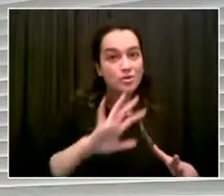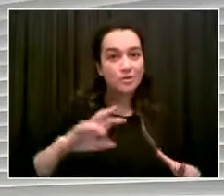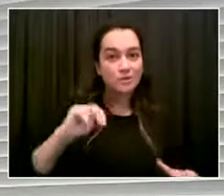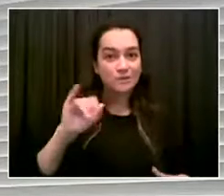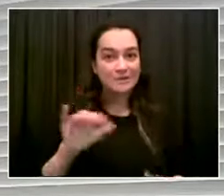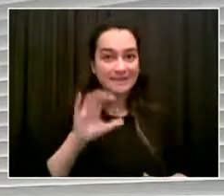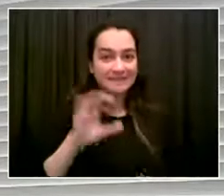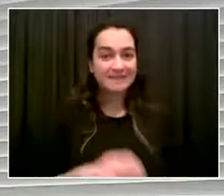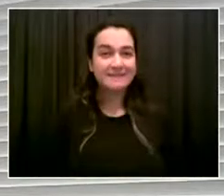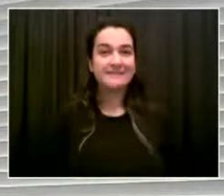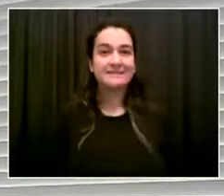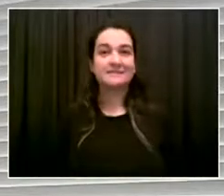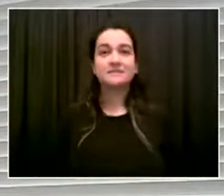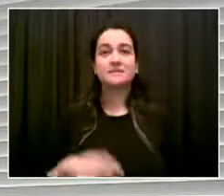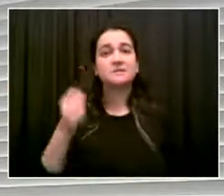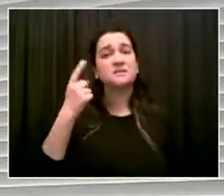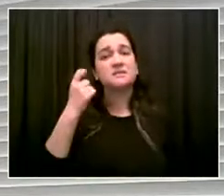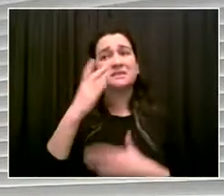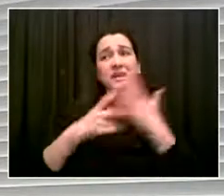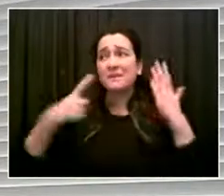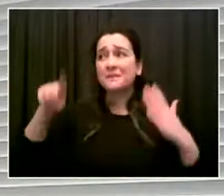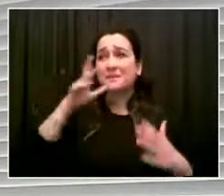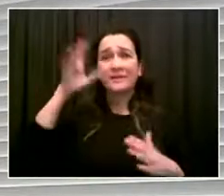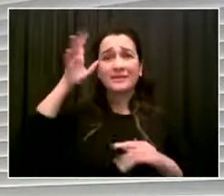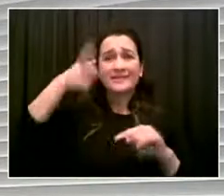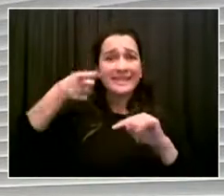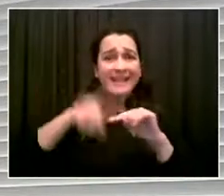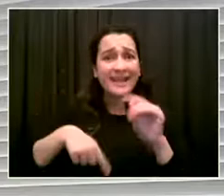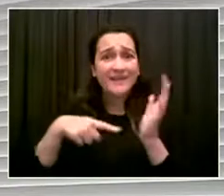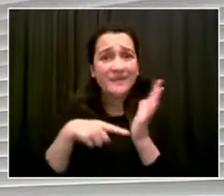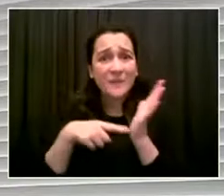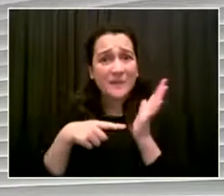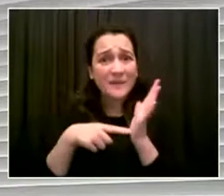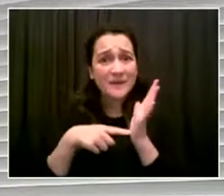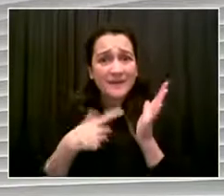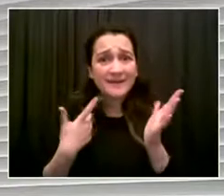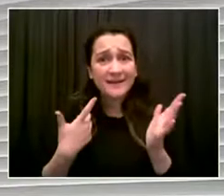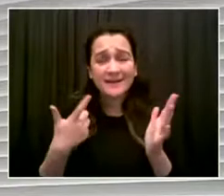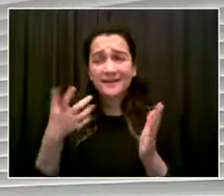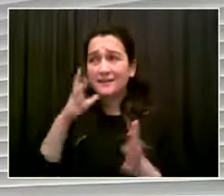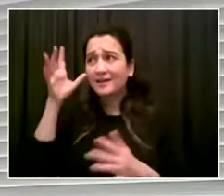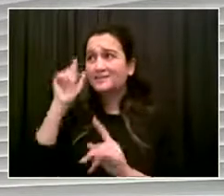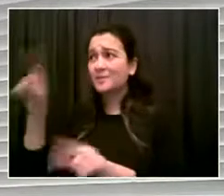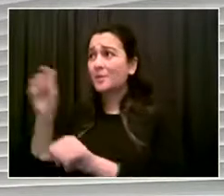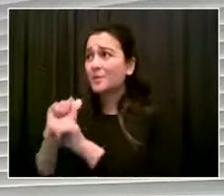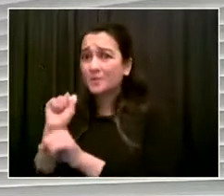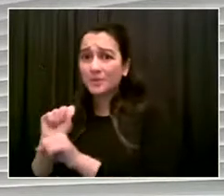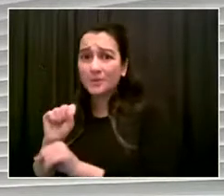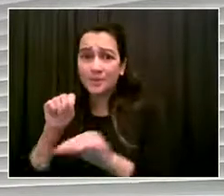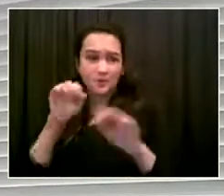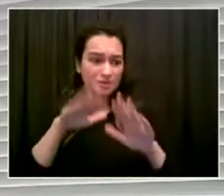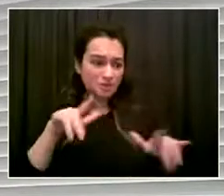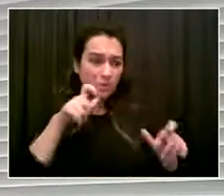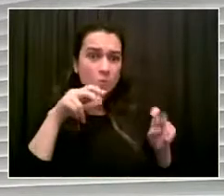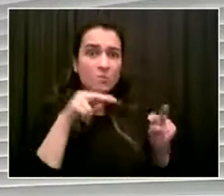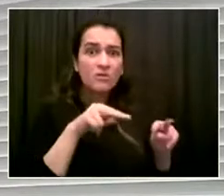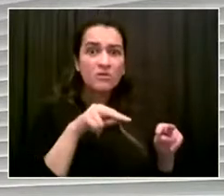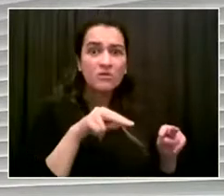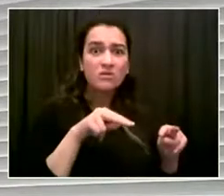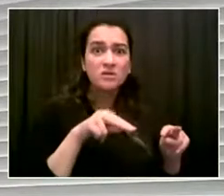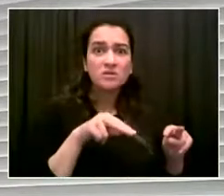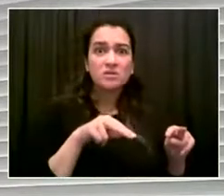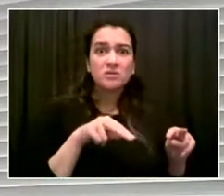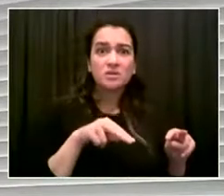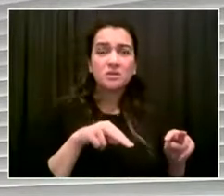will that gap be? Will their career ever recover from that gap? Which parent will that be? Now to be honest in heterosexual couples